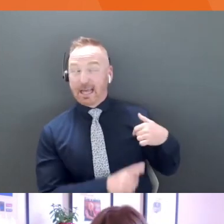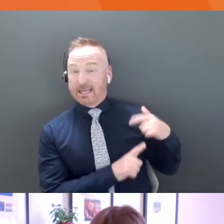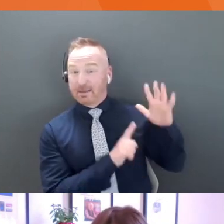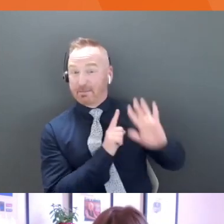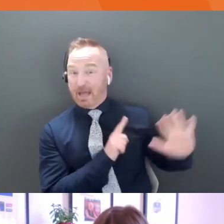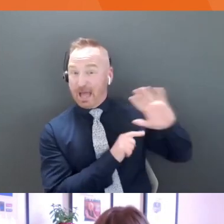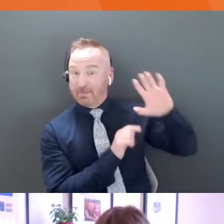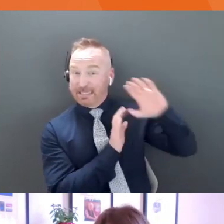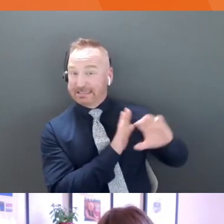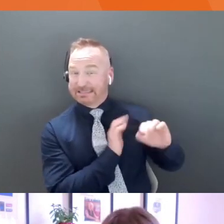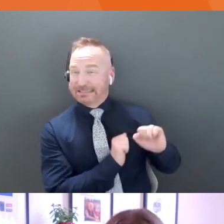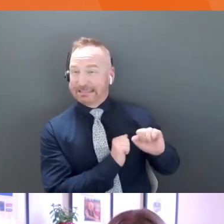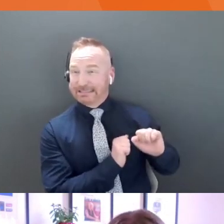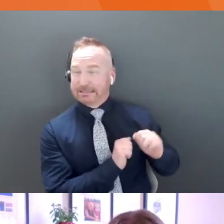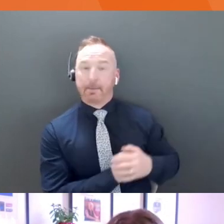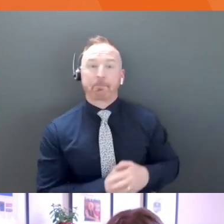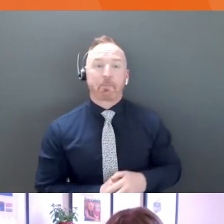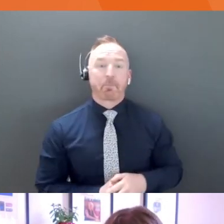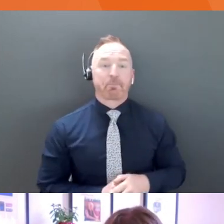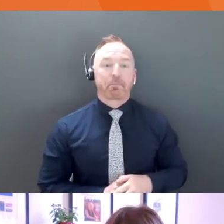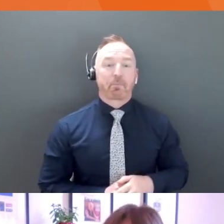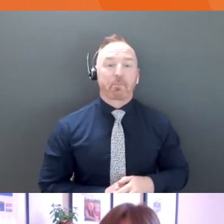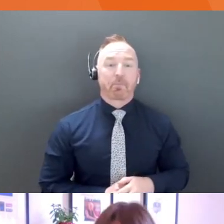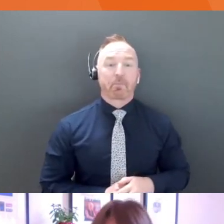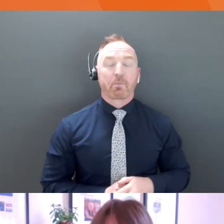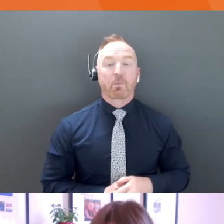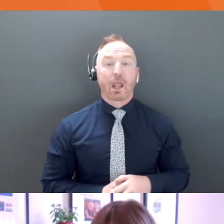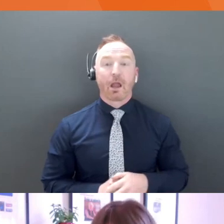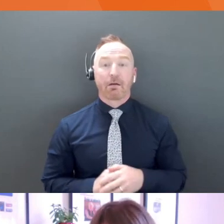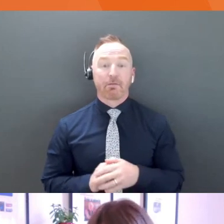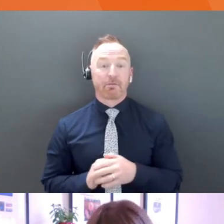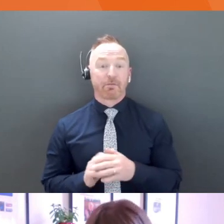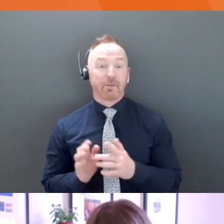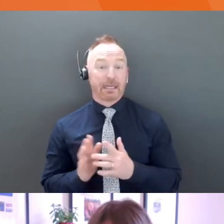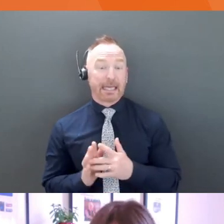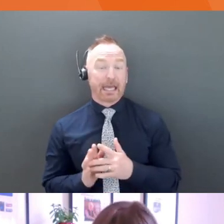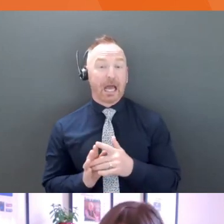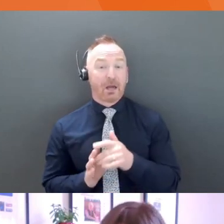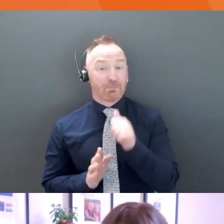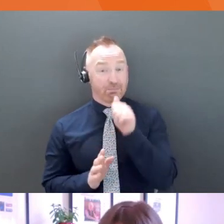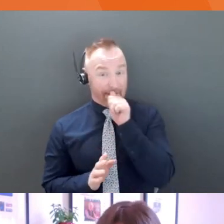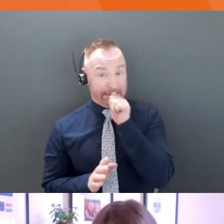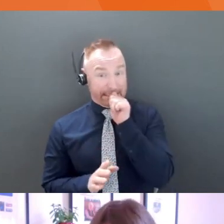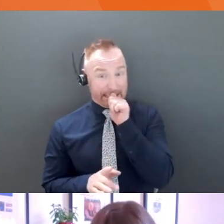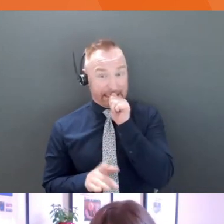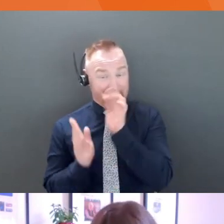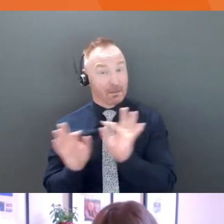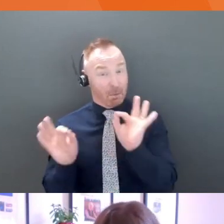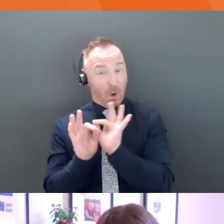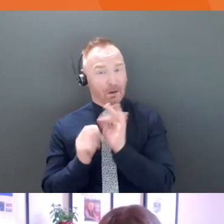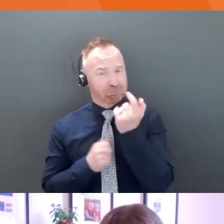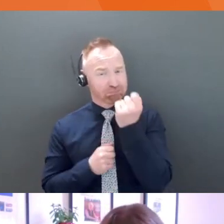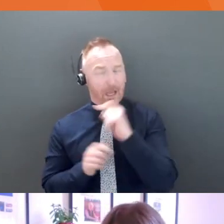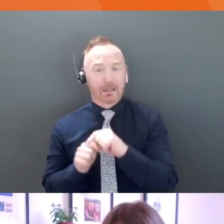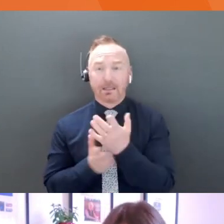I think that I learn a lot from people and I, privacy is everything. And I understand that. And we're, some of us are